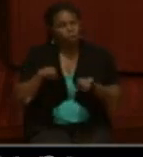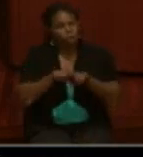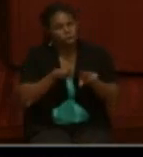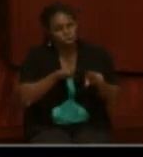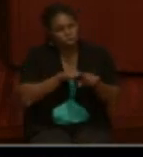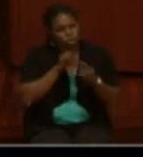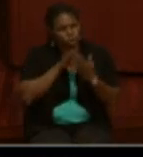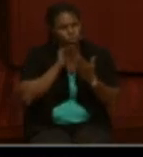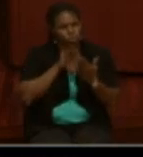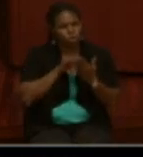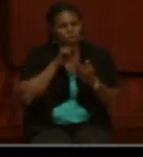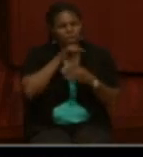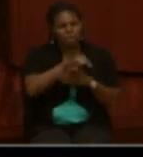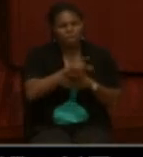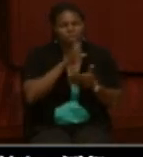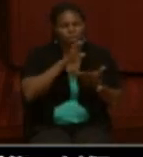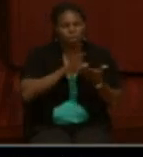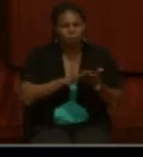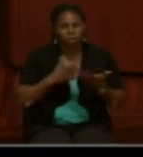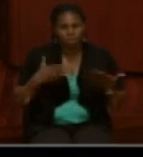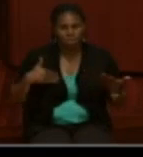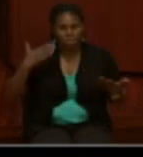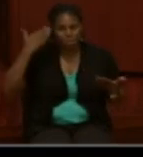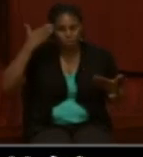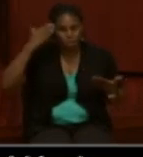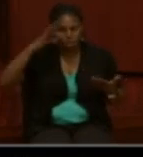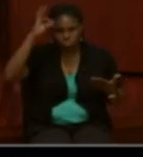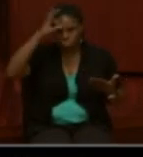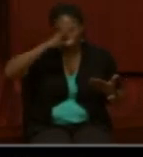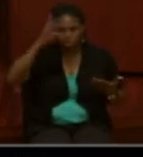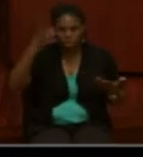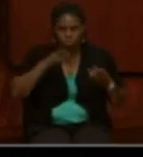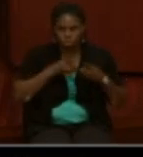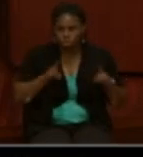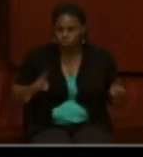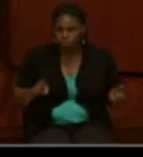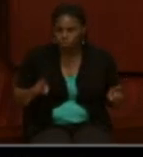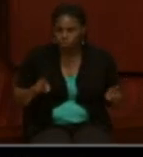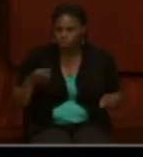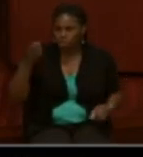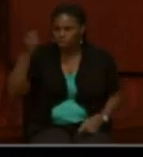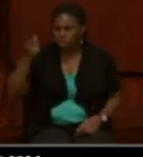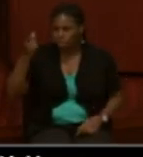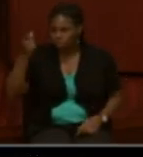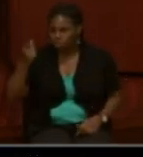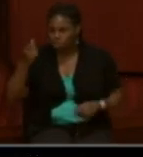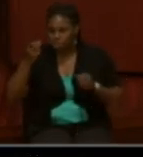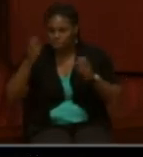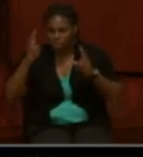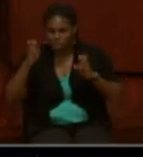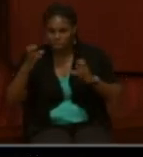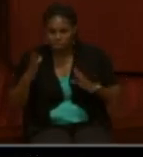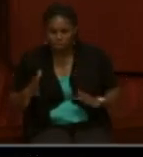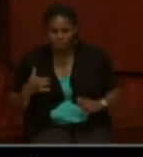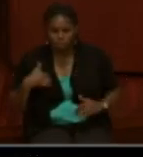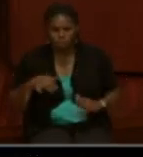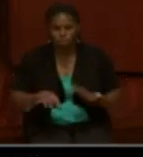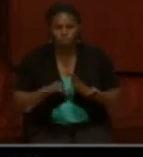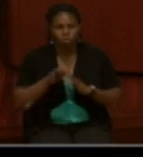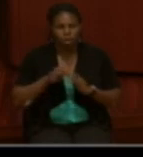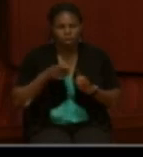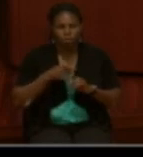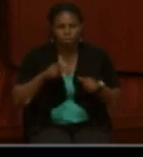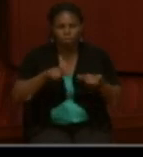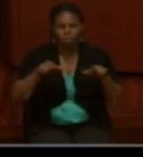same file that she had no idea that they were divorced. The pension examiner actually found from local